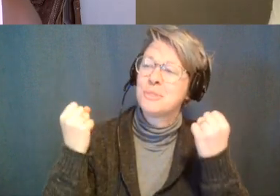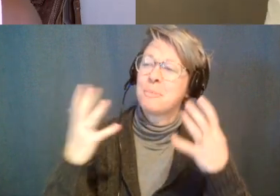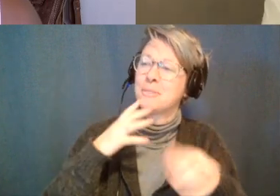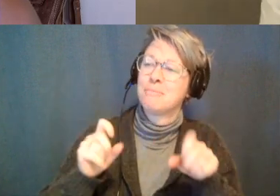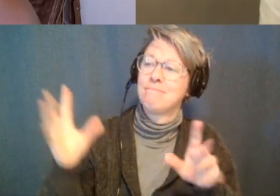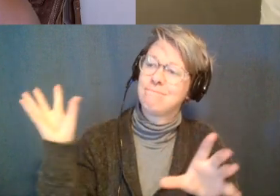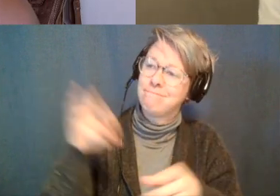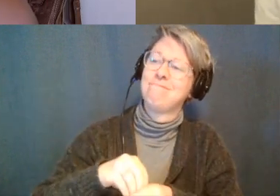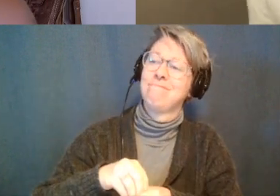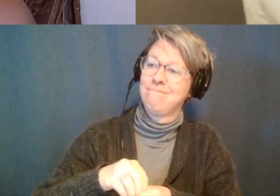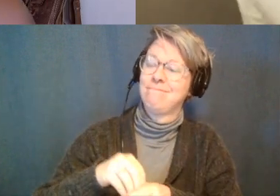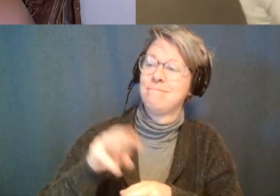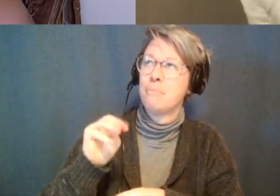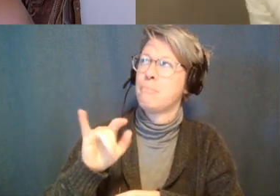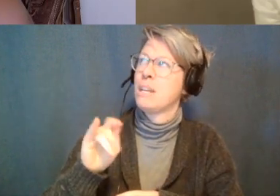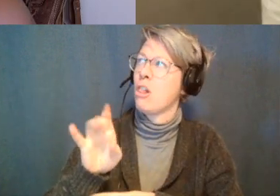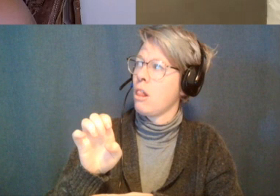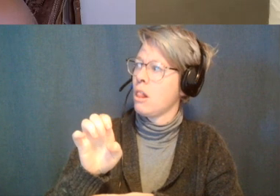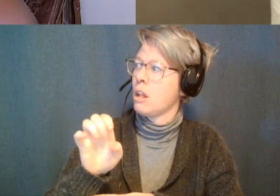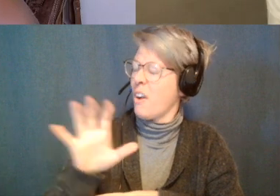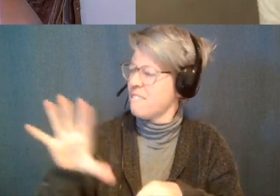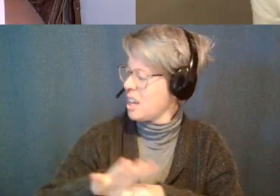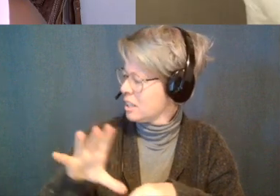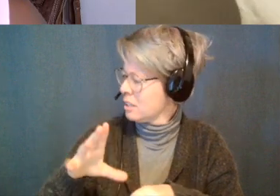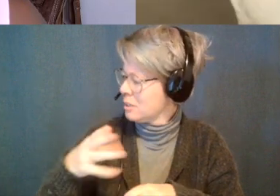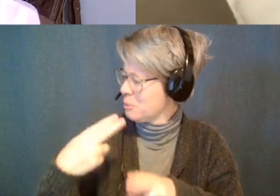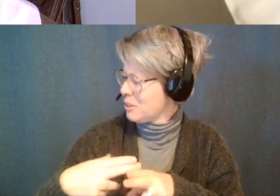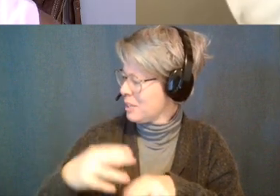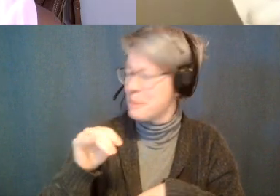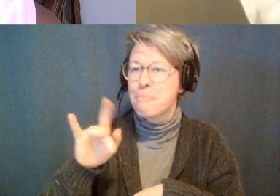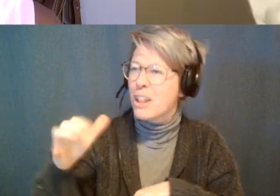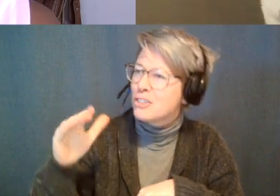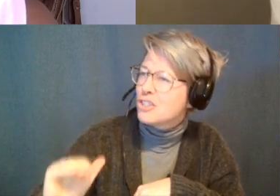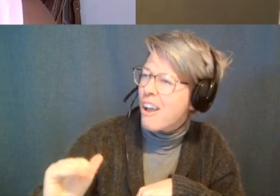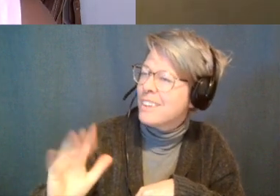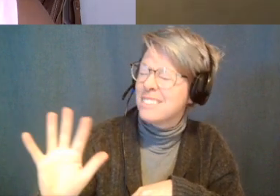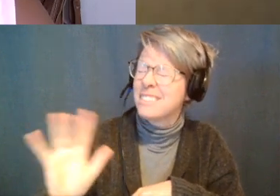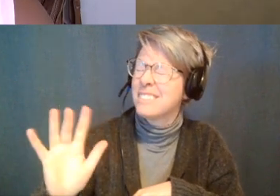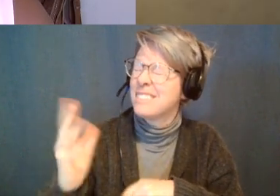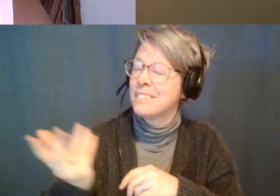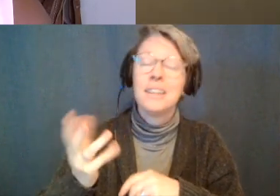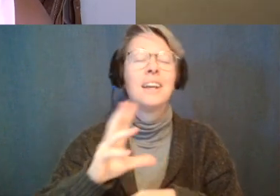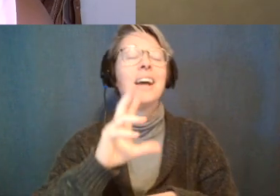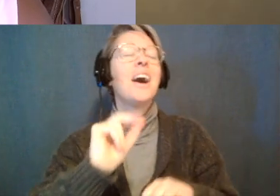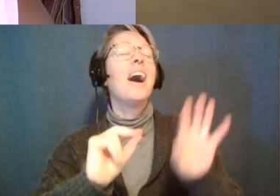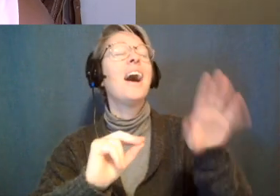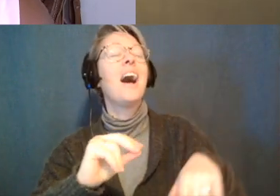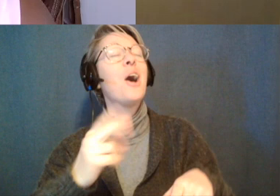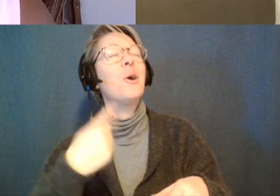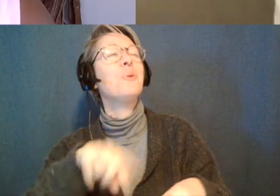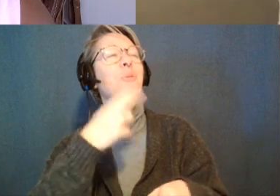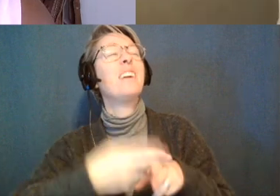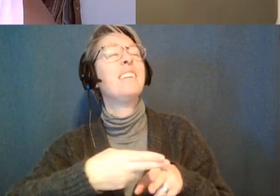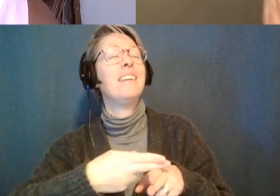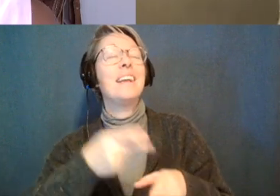uh middle middle oh fuck what is it middle child no you know i will keep that in middle